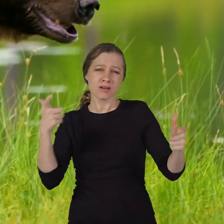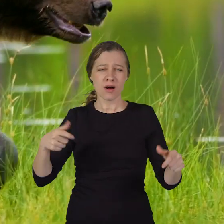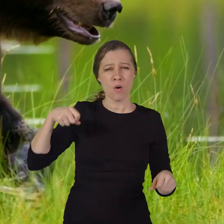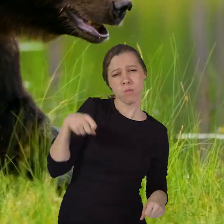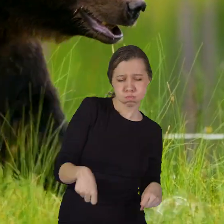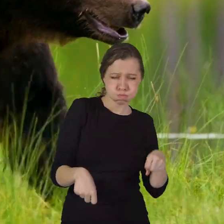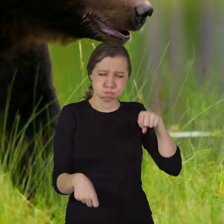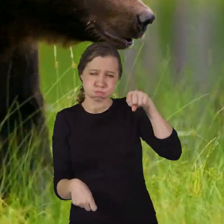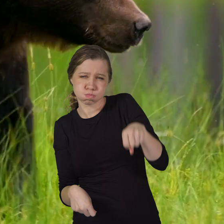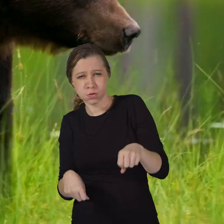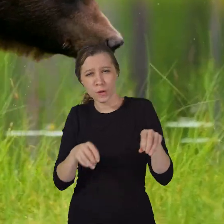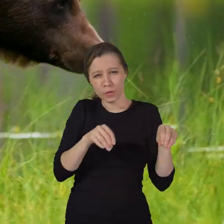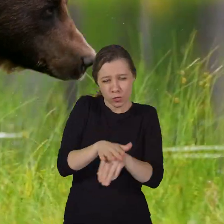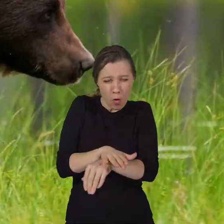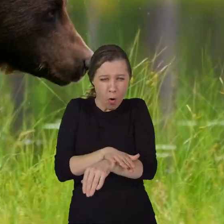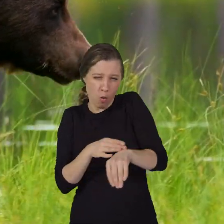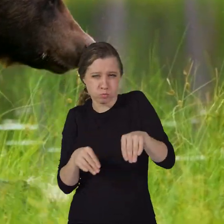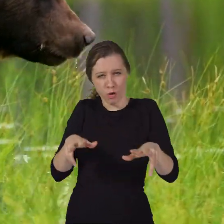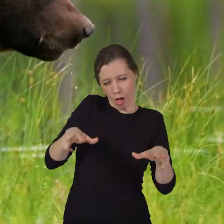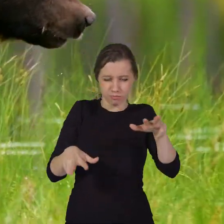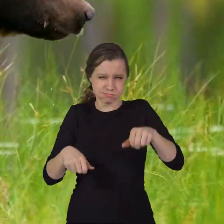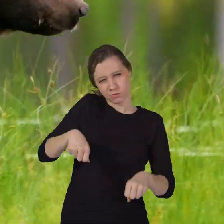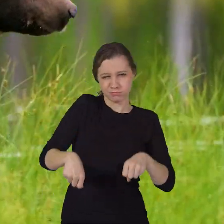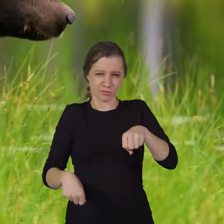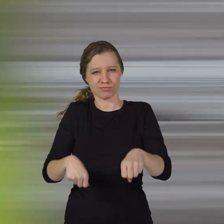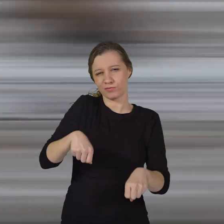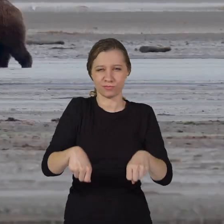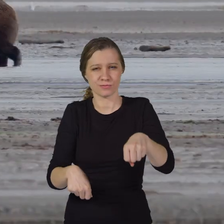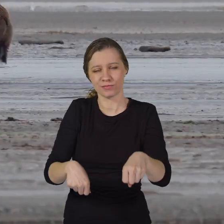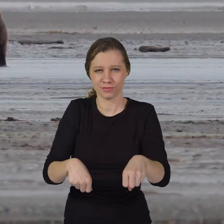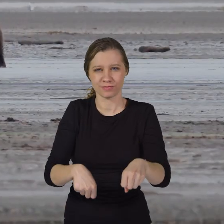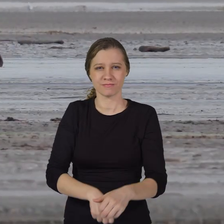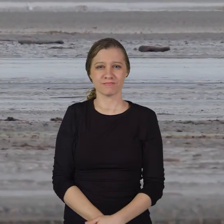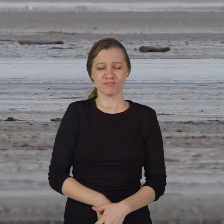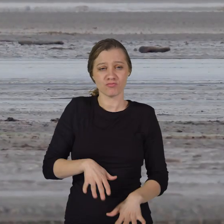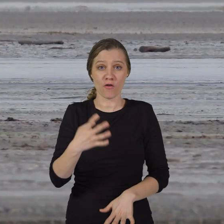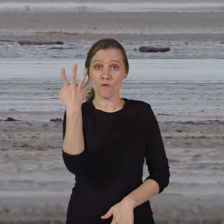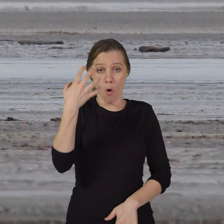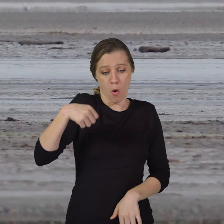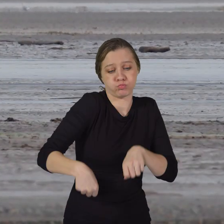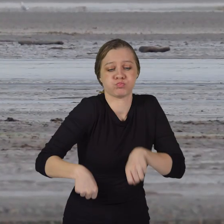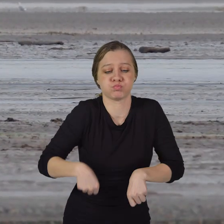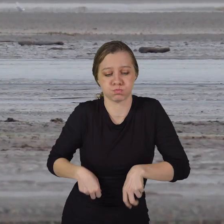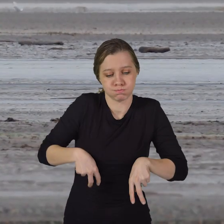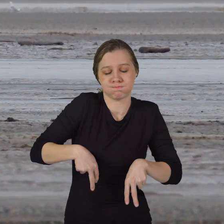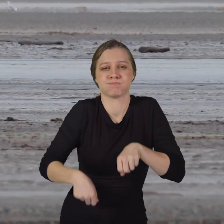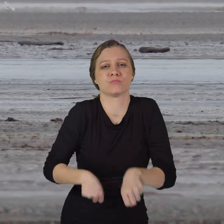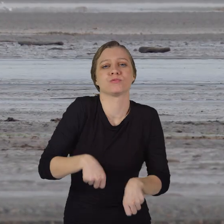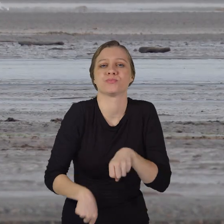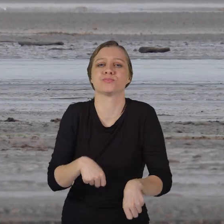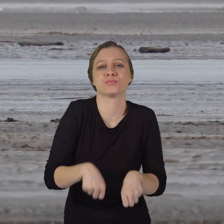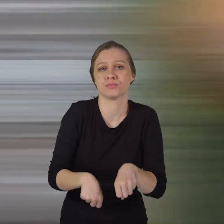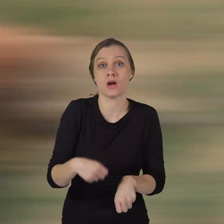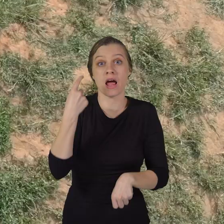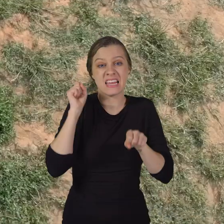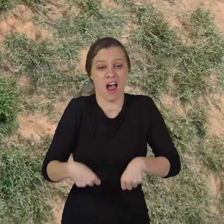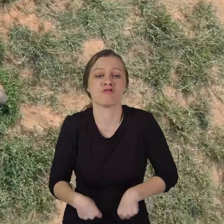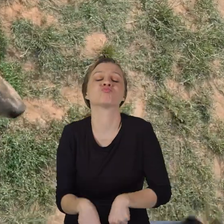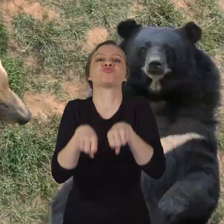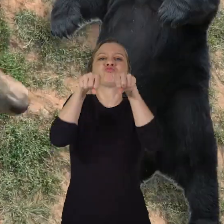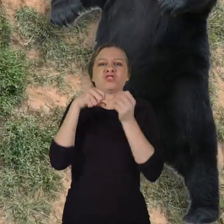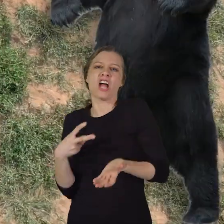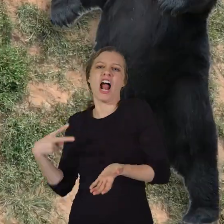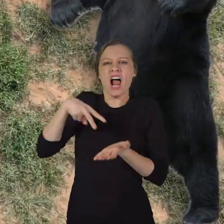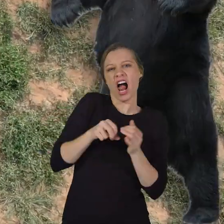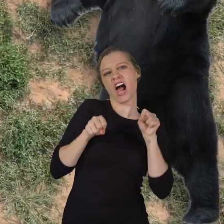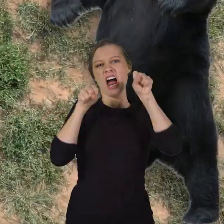These large, lumbering animals move slowly and awkwardly and walk on all four paws, but